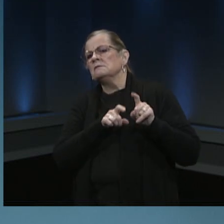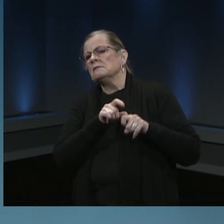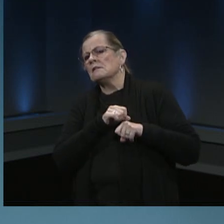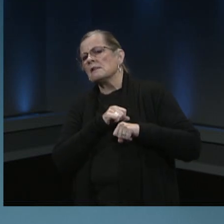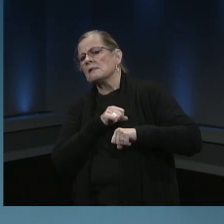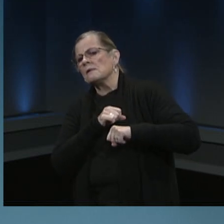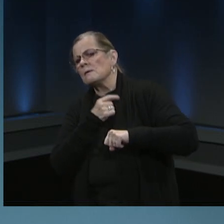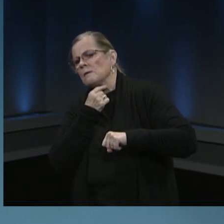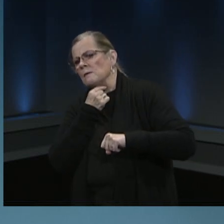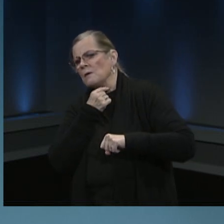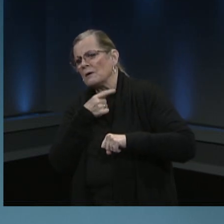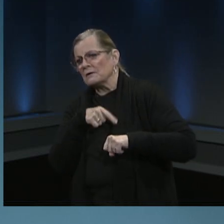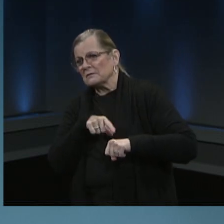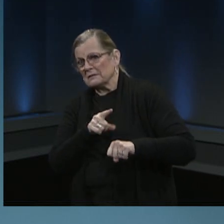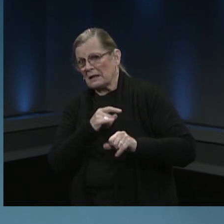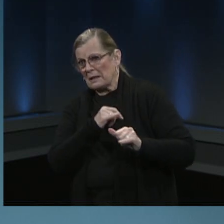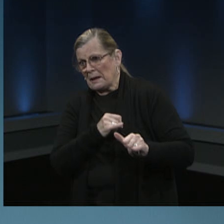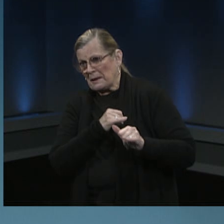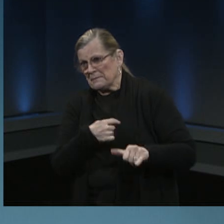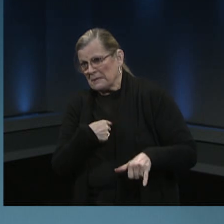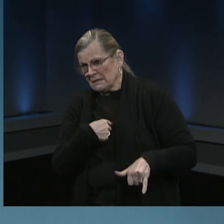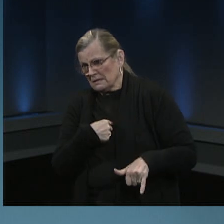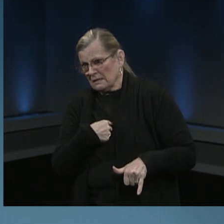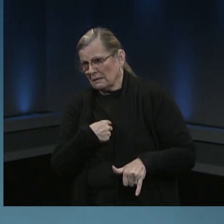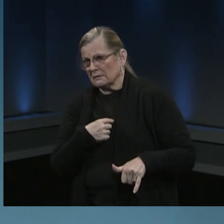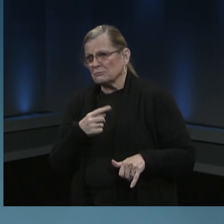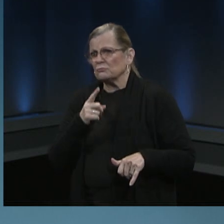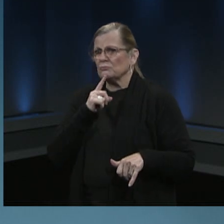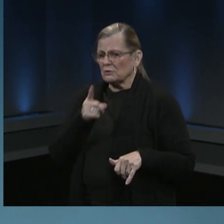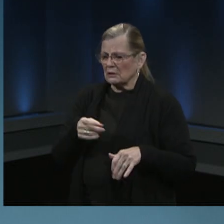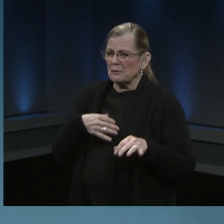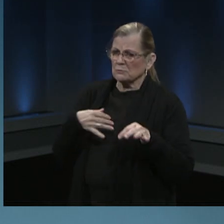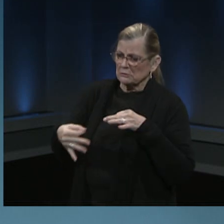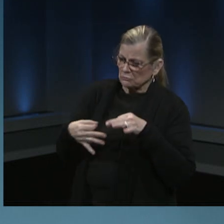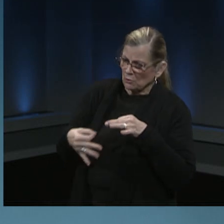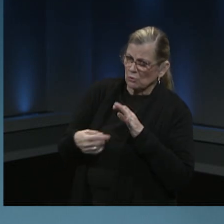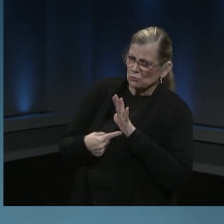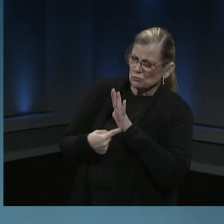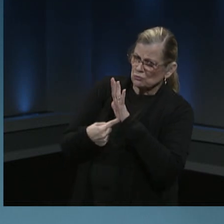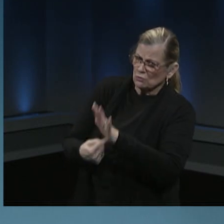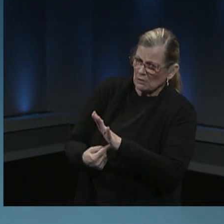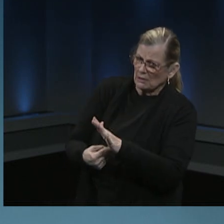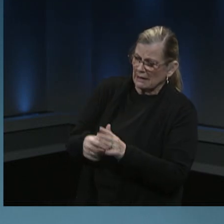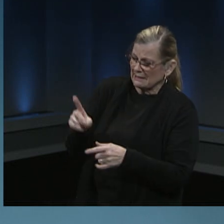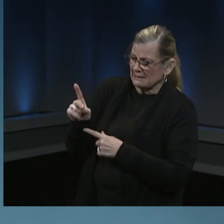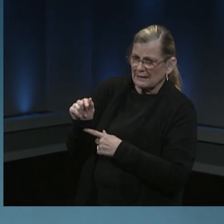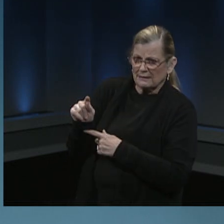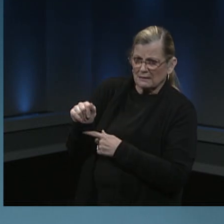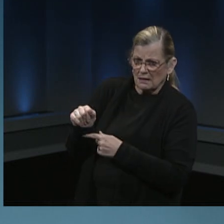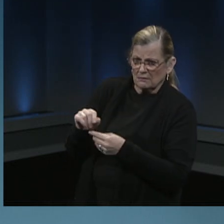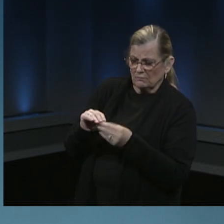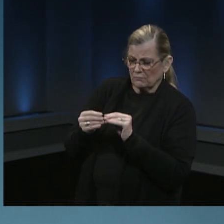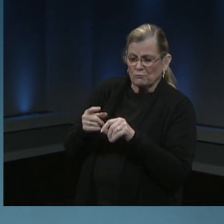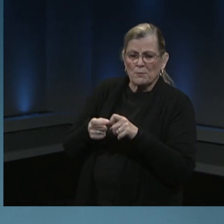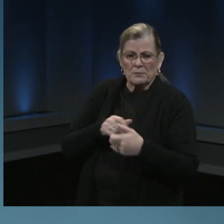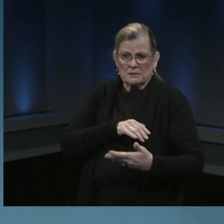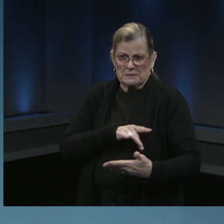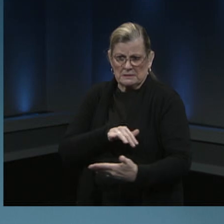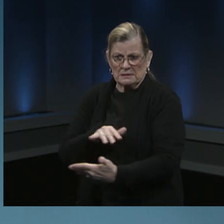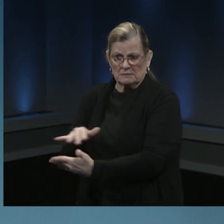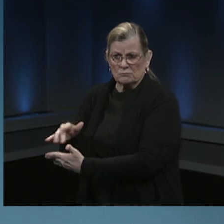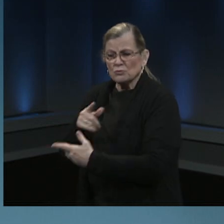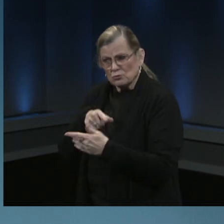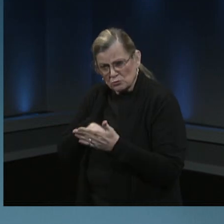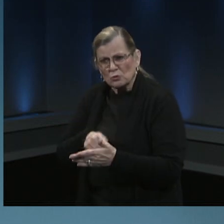people like me? So I'd like to share the data from the vaccination trial and share with you how well the vaccine